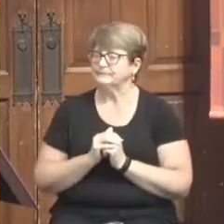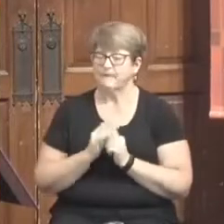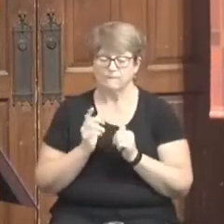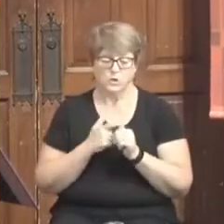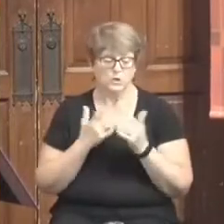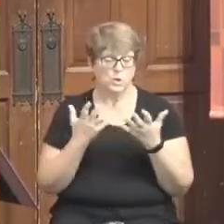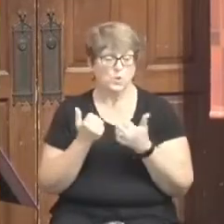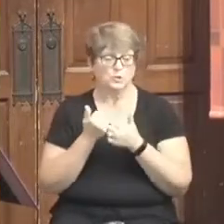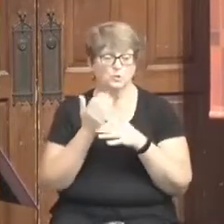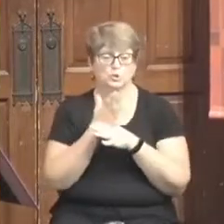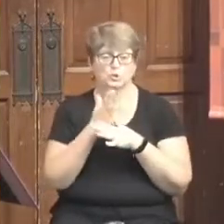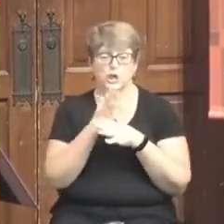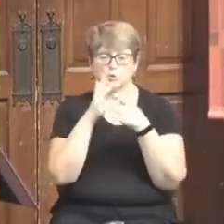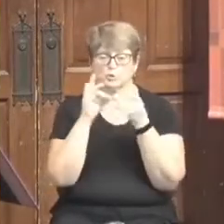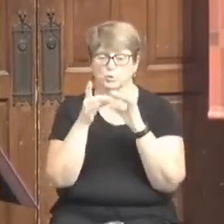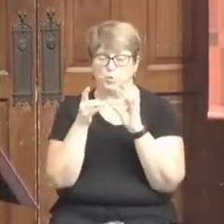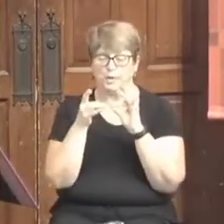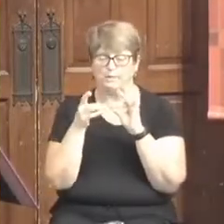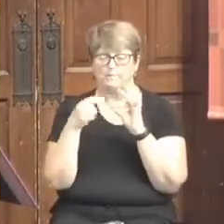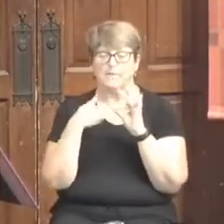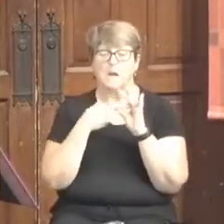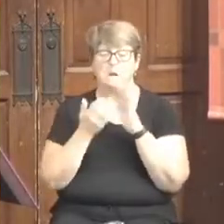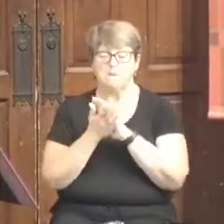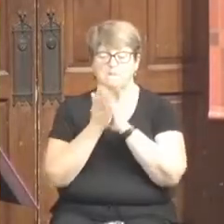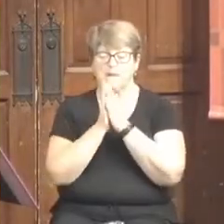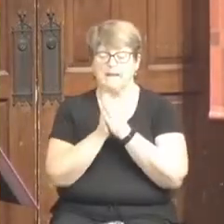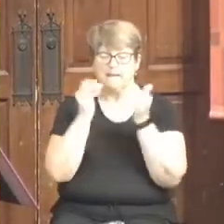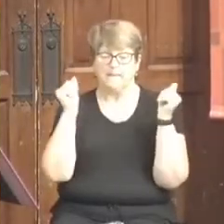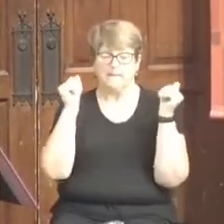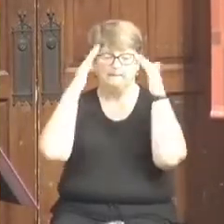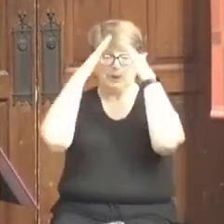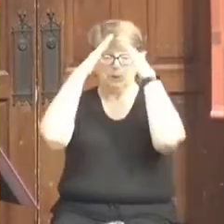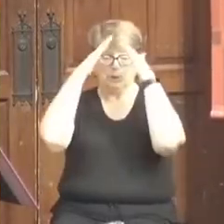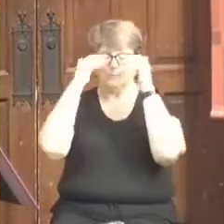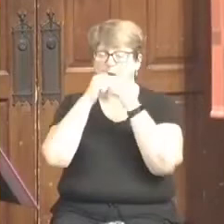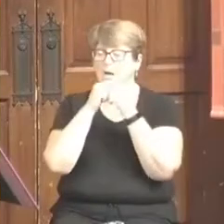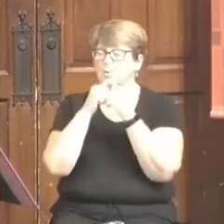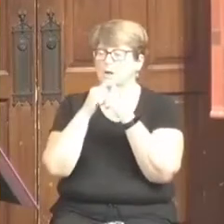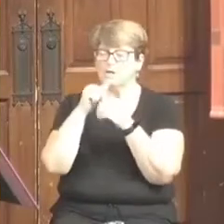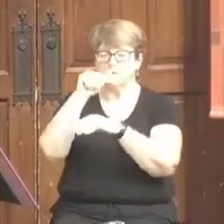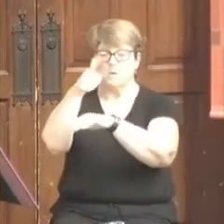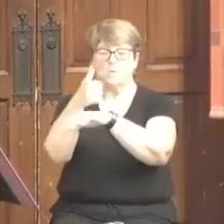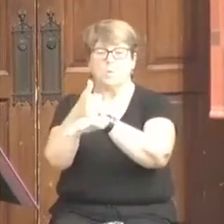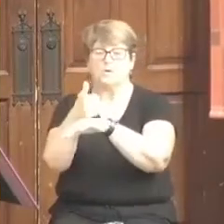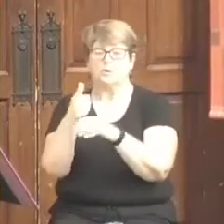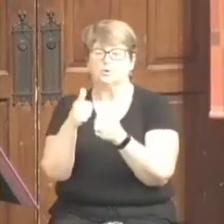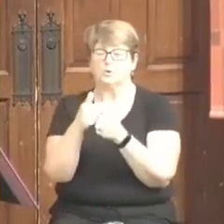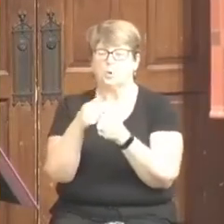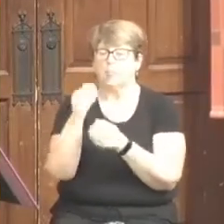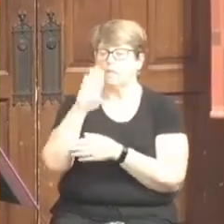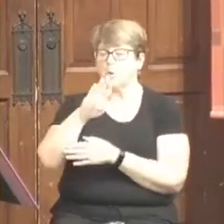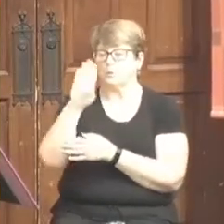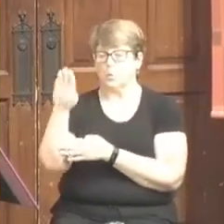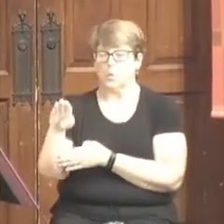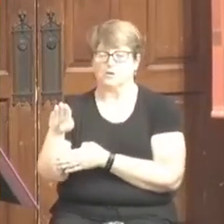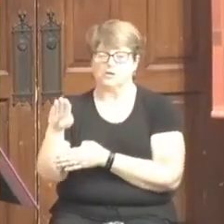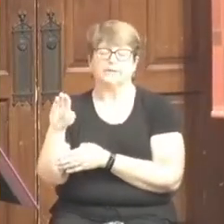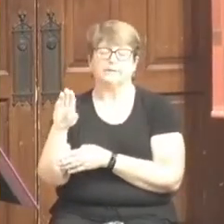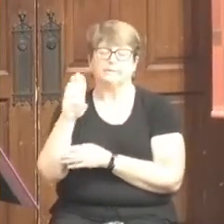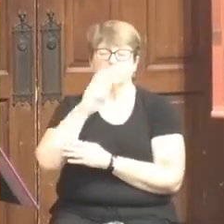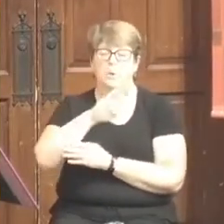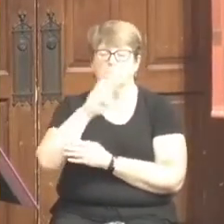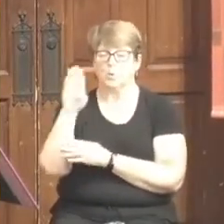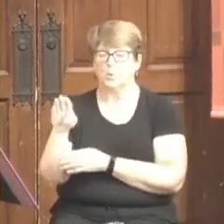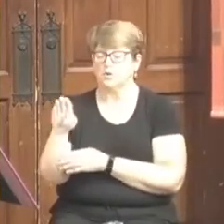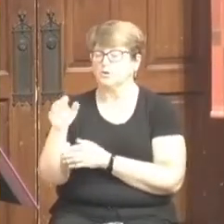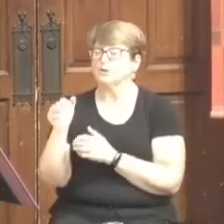When I became a bishop, I was appointed or assigned to the Baltimore Washington Conference. A